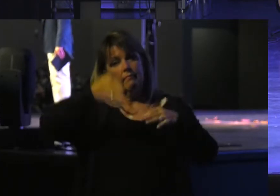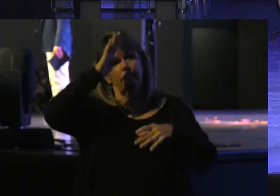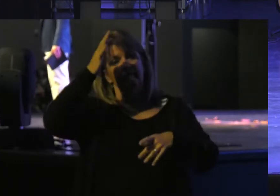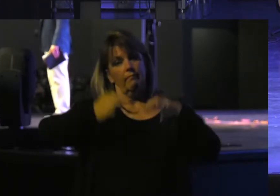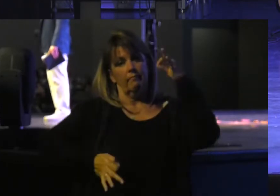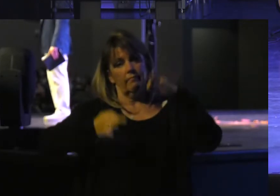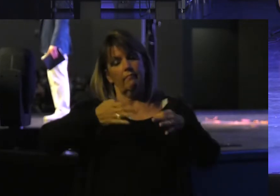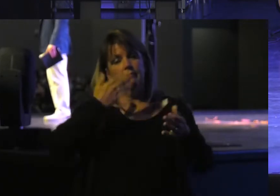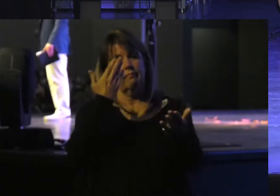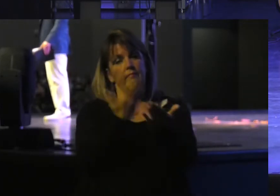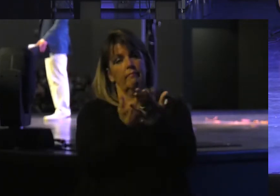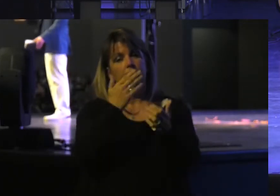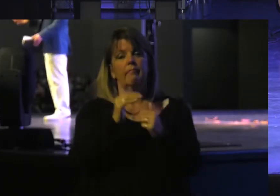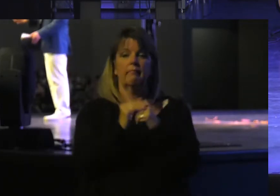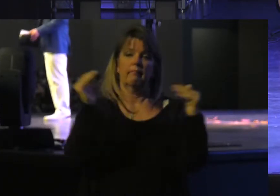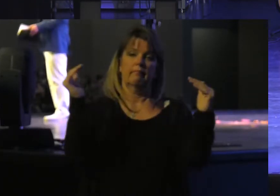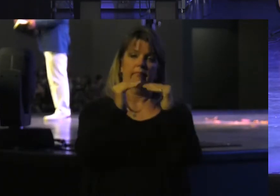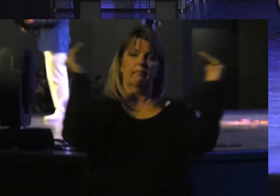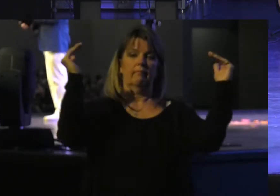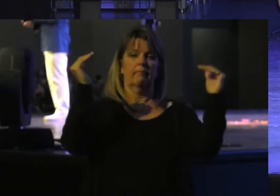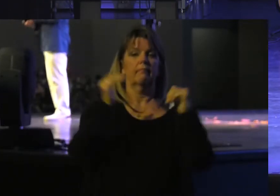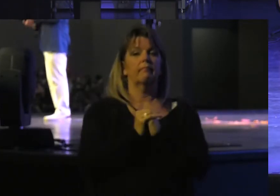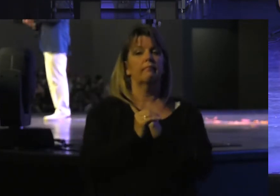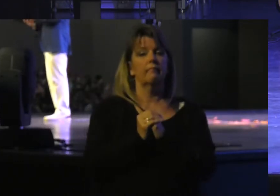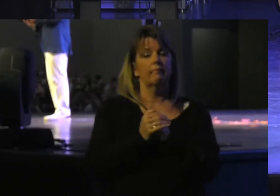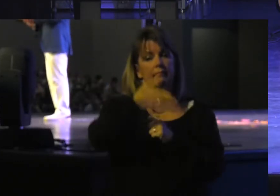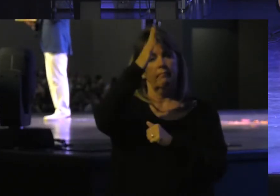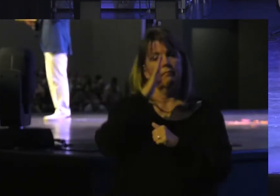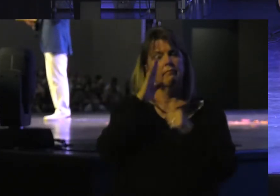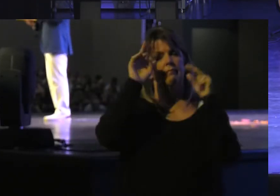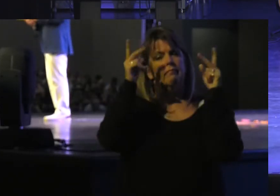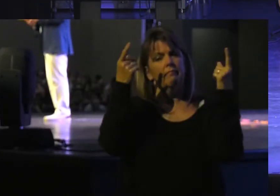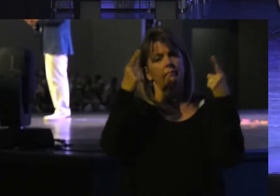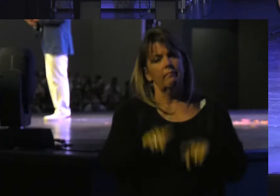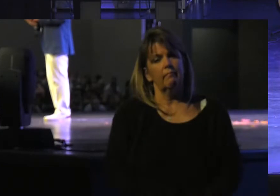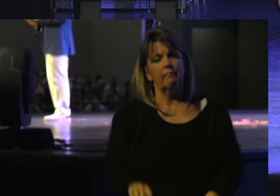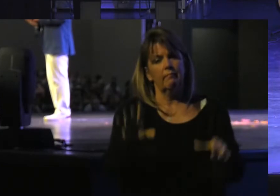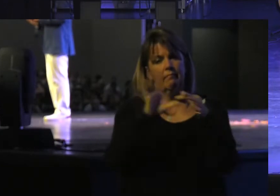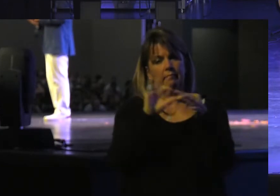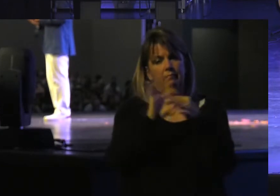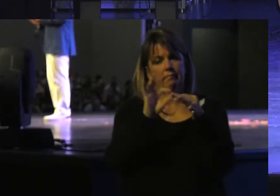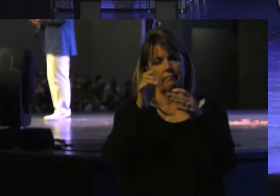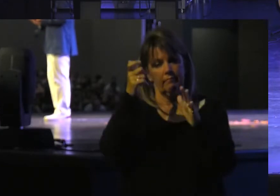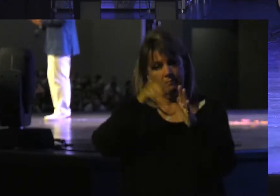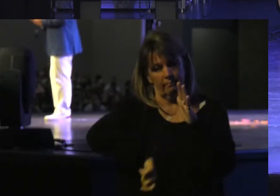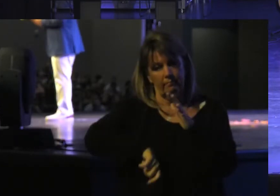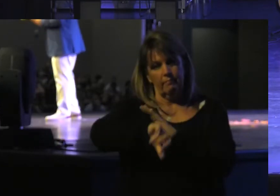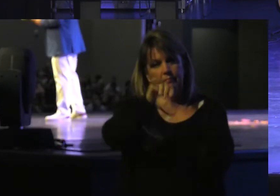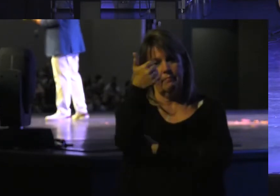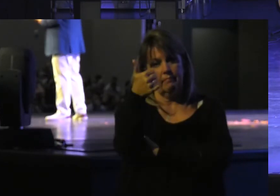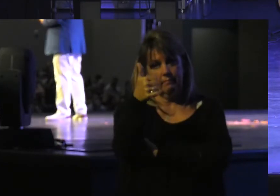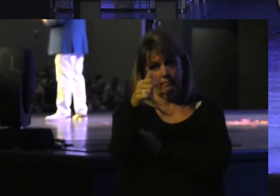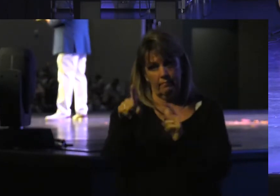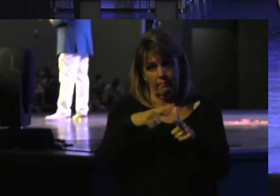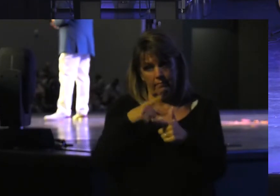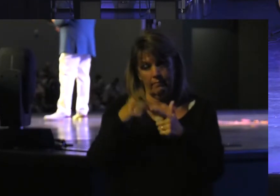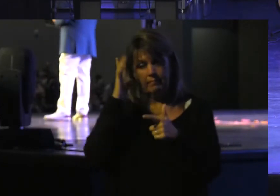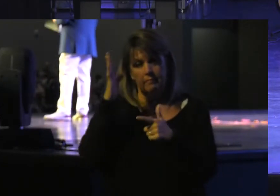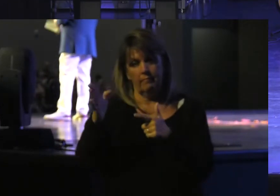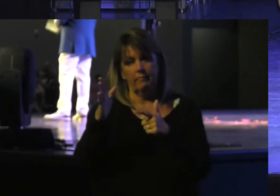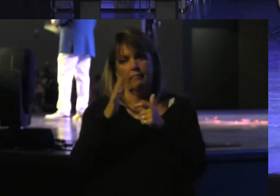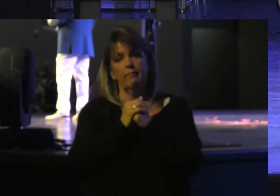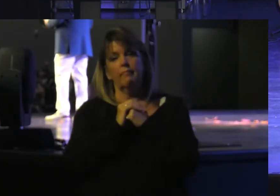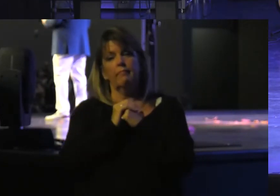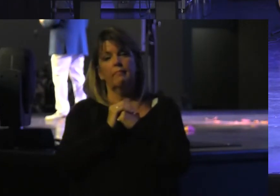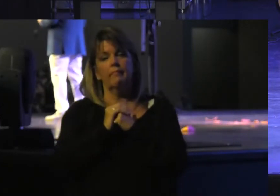Proves the Justice of God Look what Happens in This passage Beginning in Verse 10 Then you Shall break The